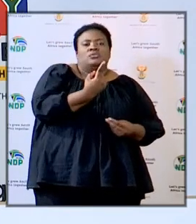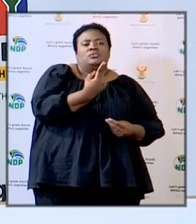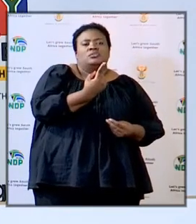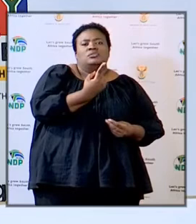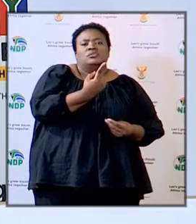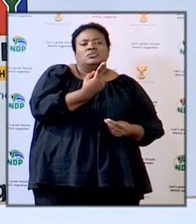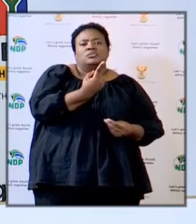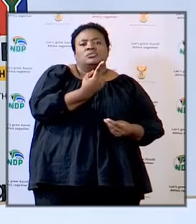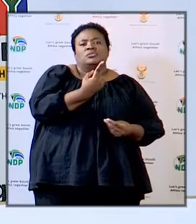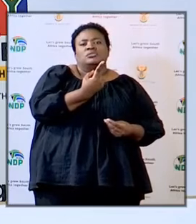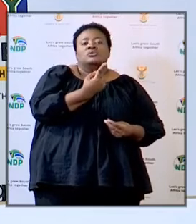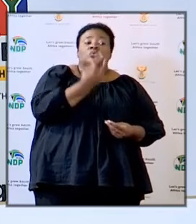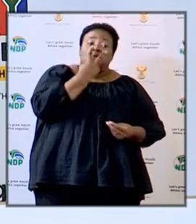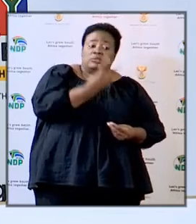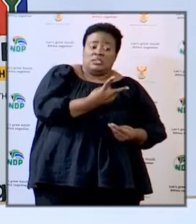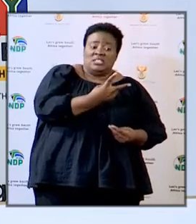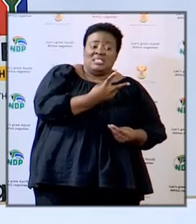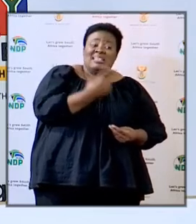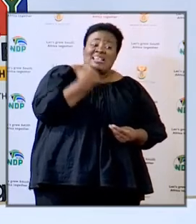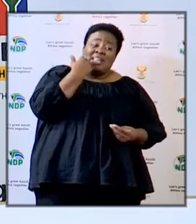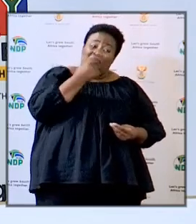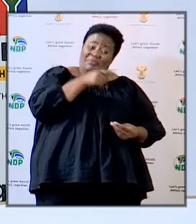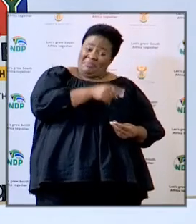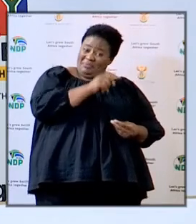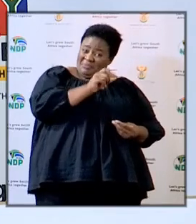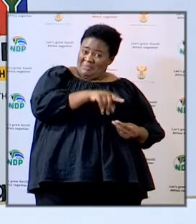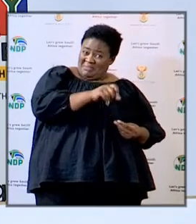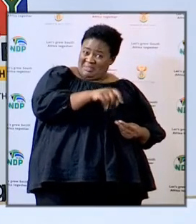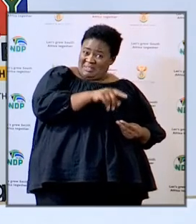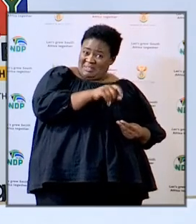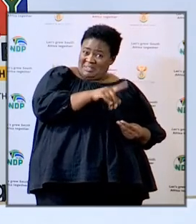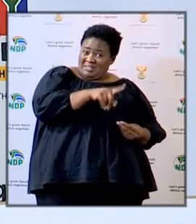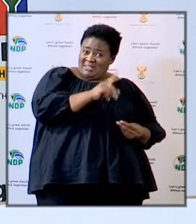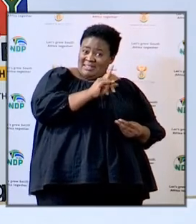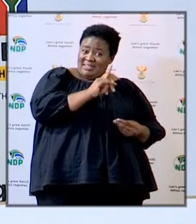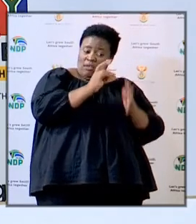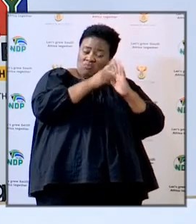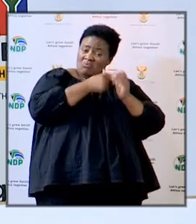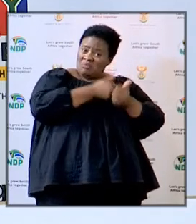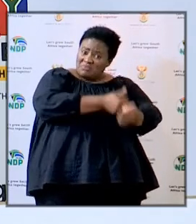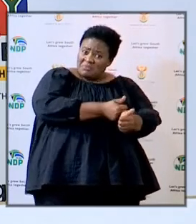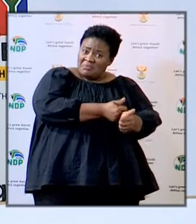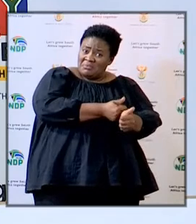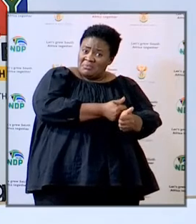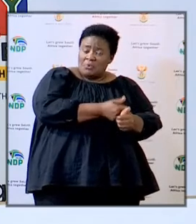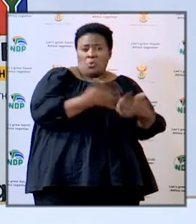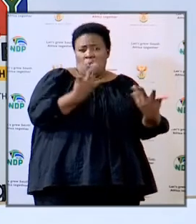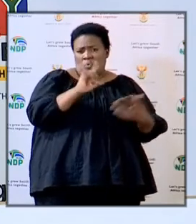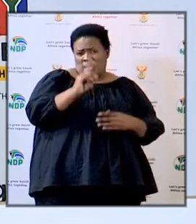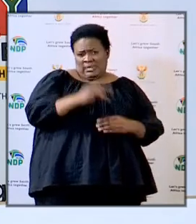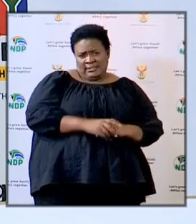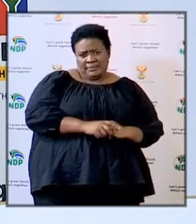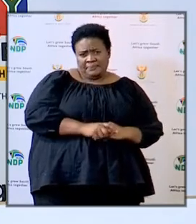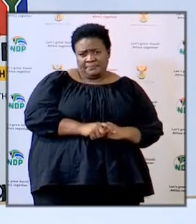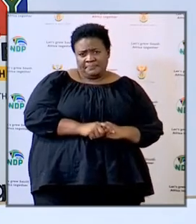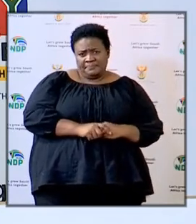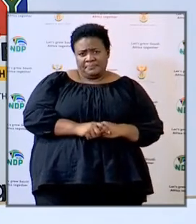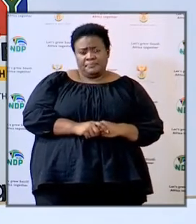in order to determine whether the goods delivered comply with specifications